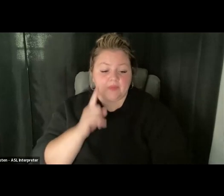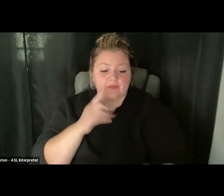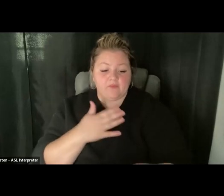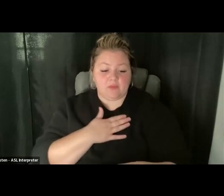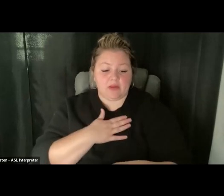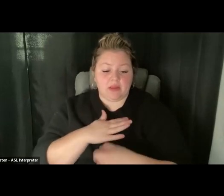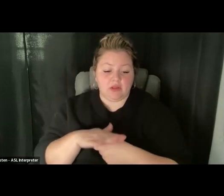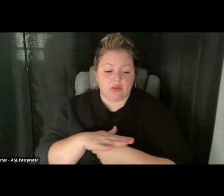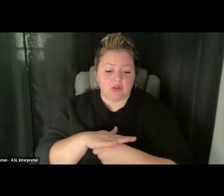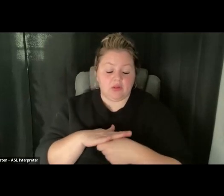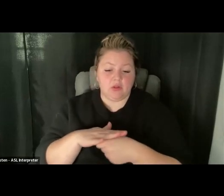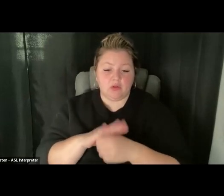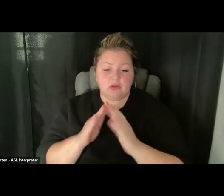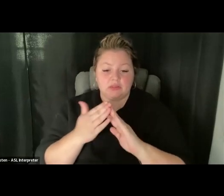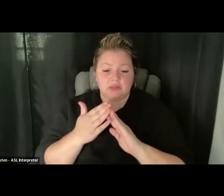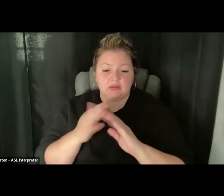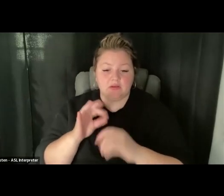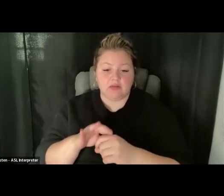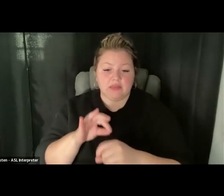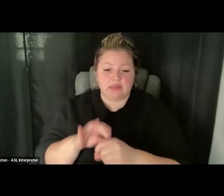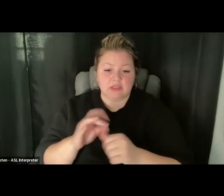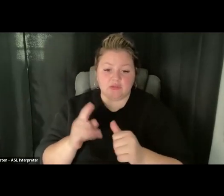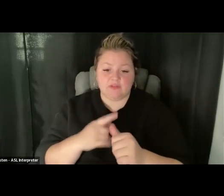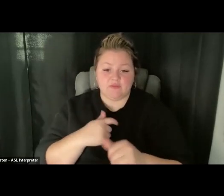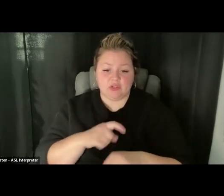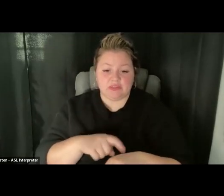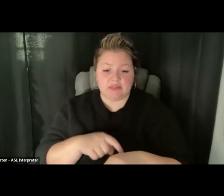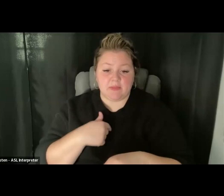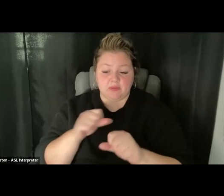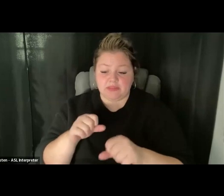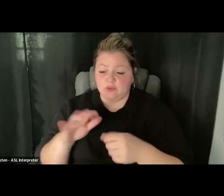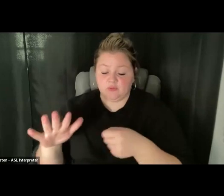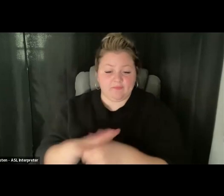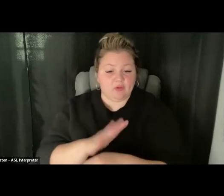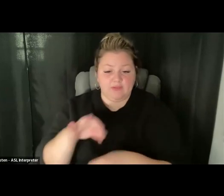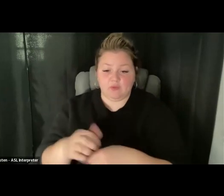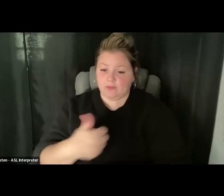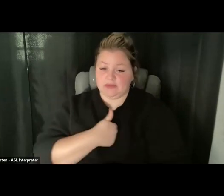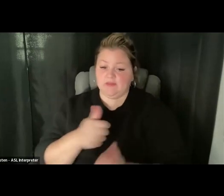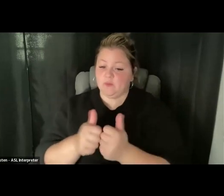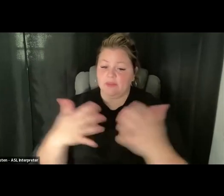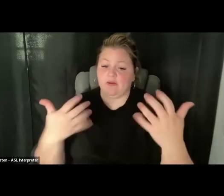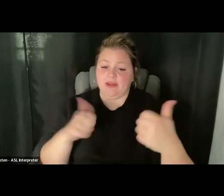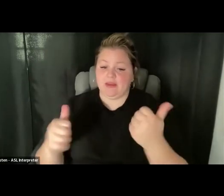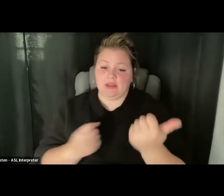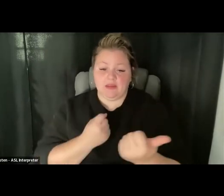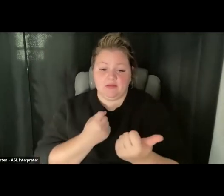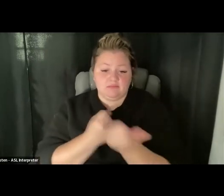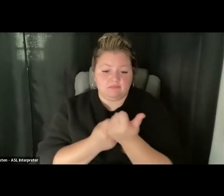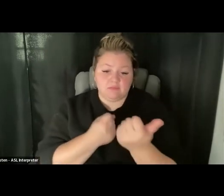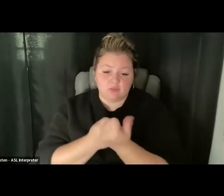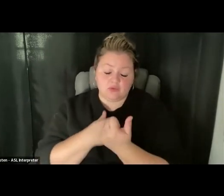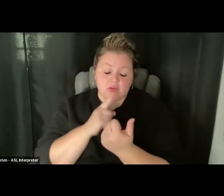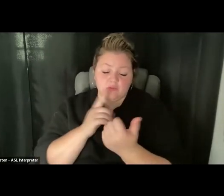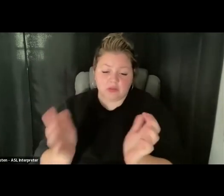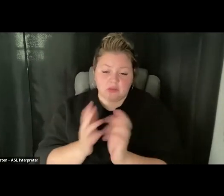It was the first time I was able to vote completely by myself without assistance. So it's a really great system and I would encourage folks to use